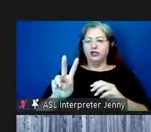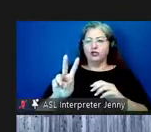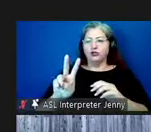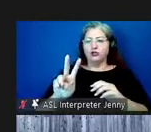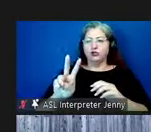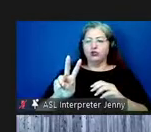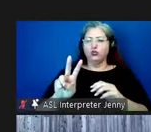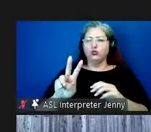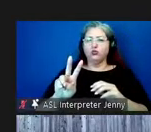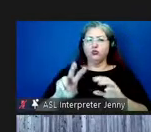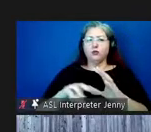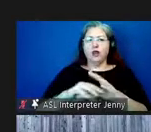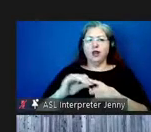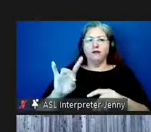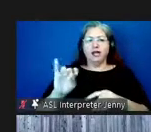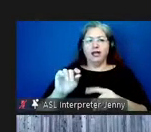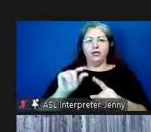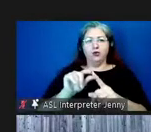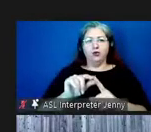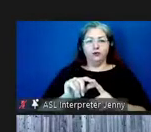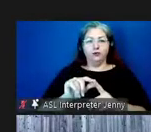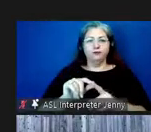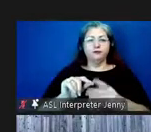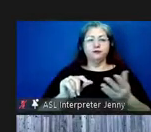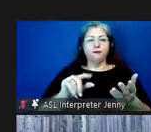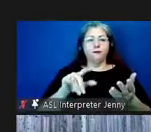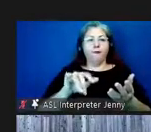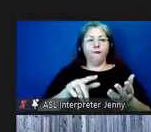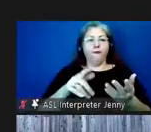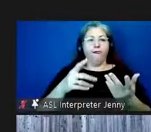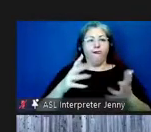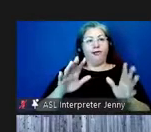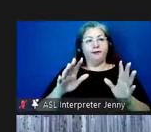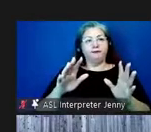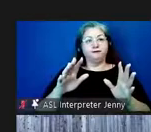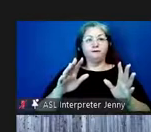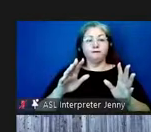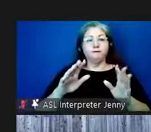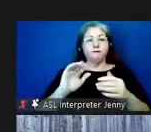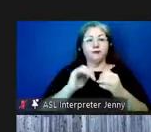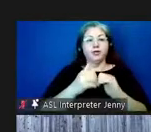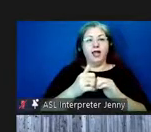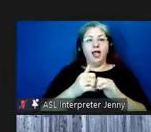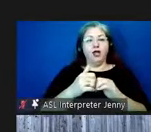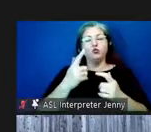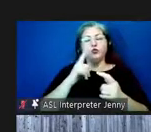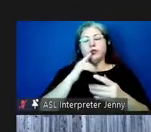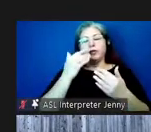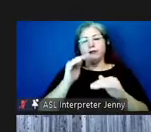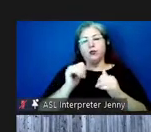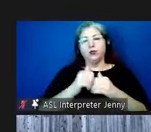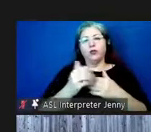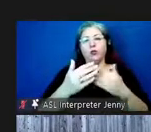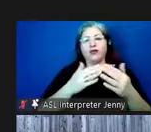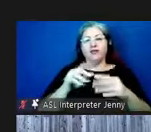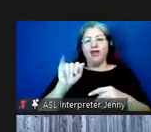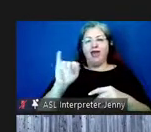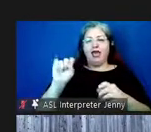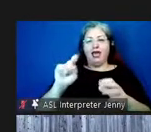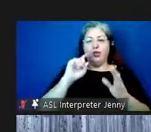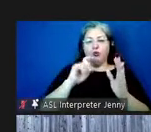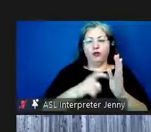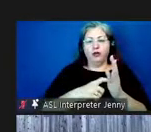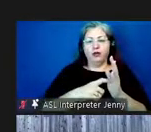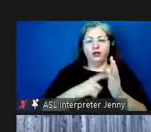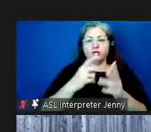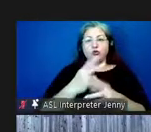words and and so it's been pretty that's how so we're limited to what the ai recognizes we're using an ai